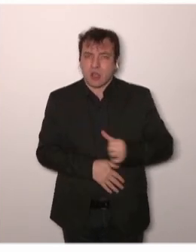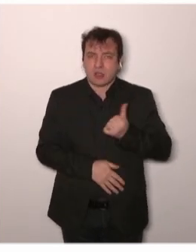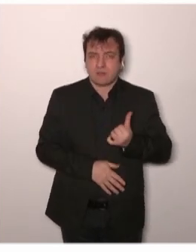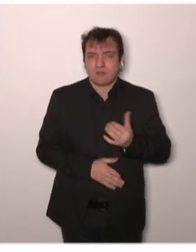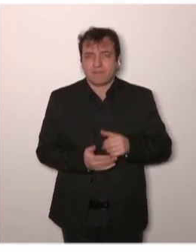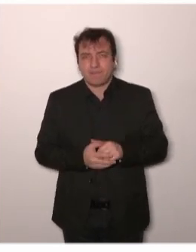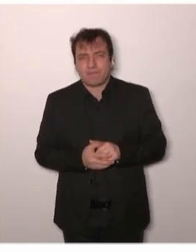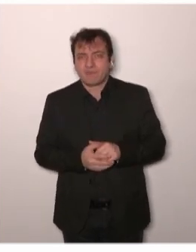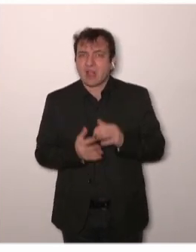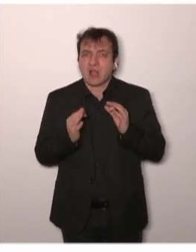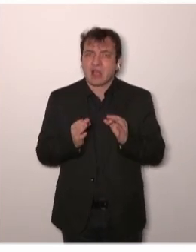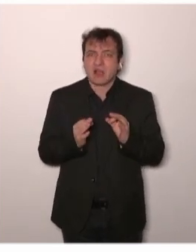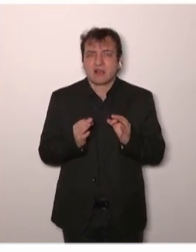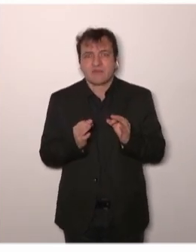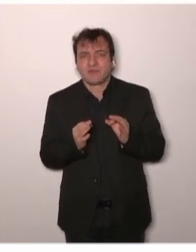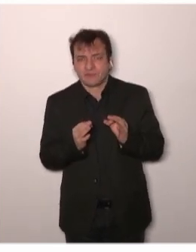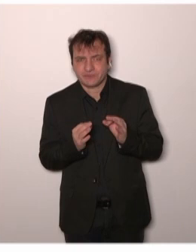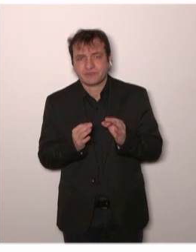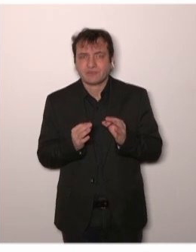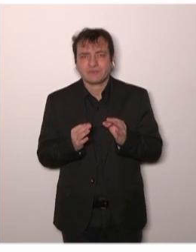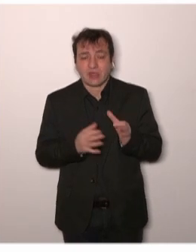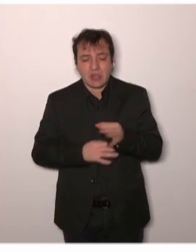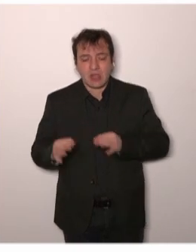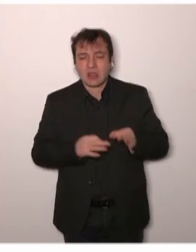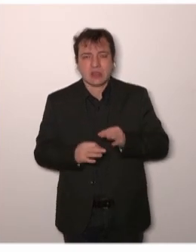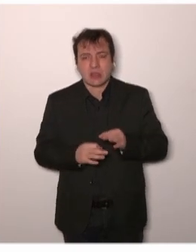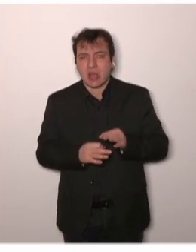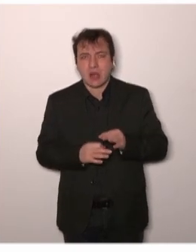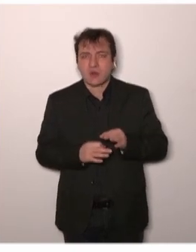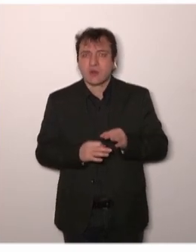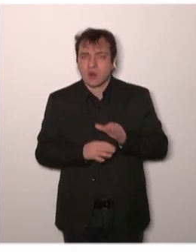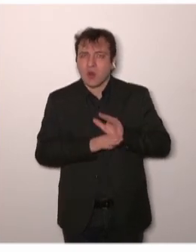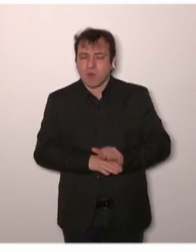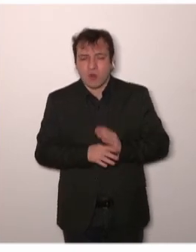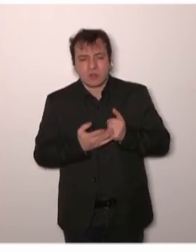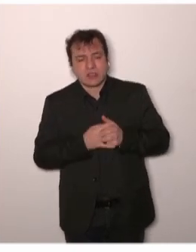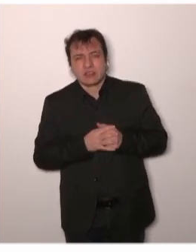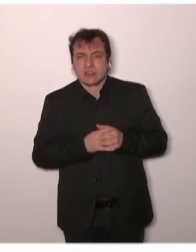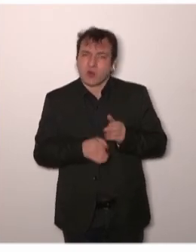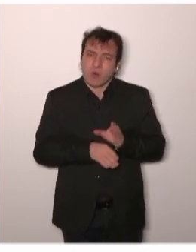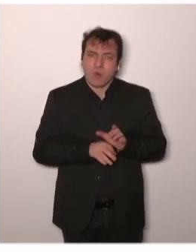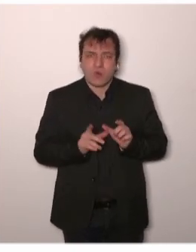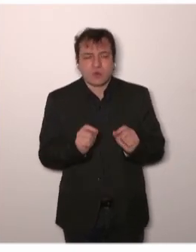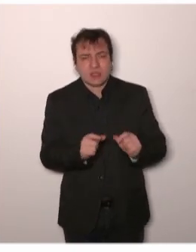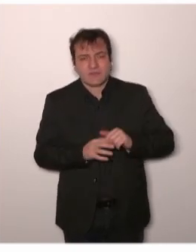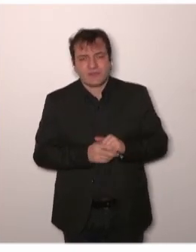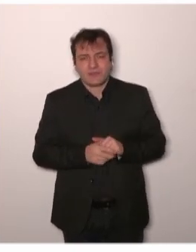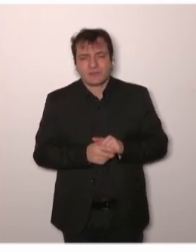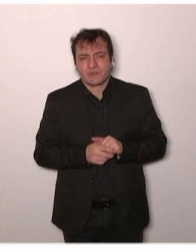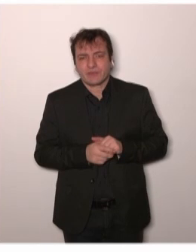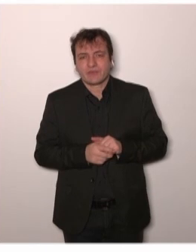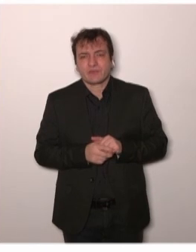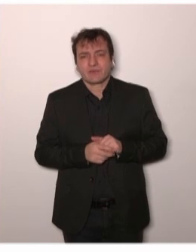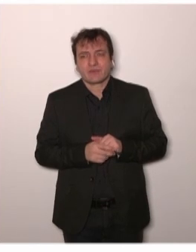-oncology and how can we identify the optimal patient population we should not receive, where we should, where we should